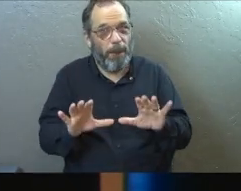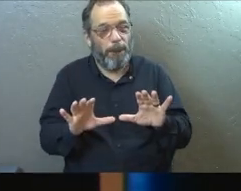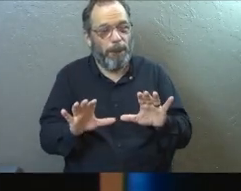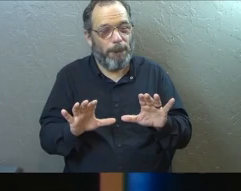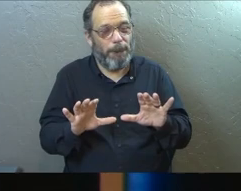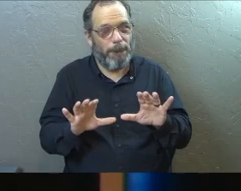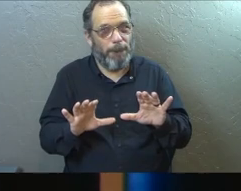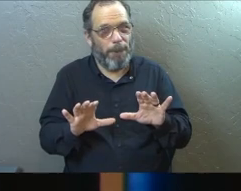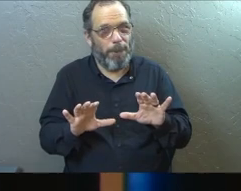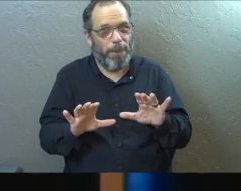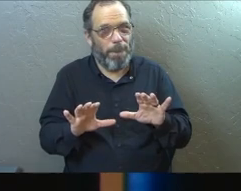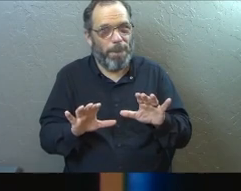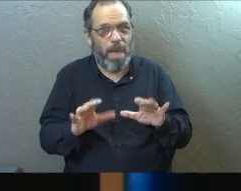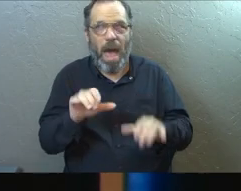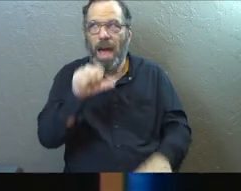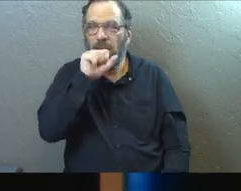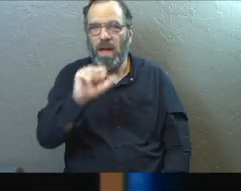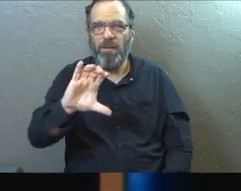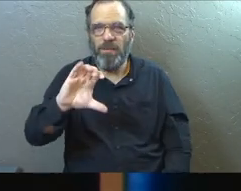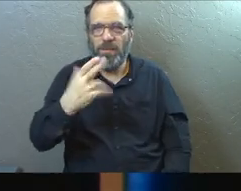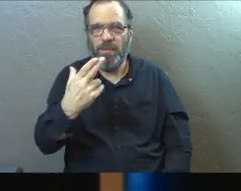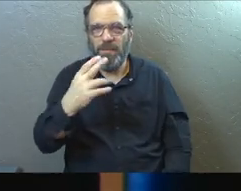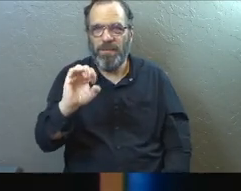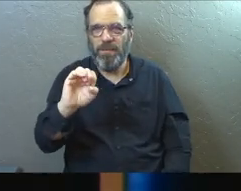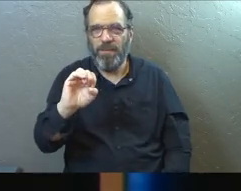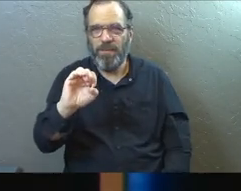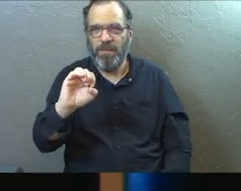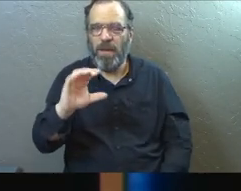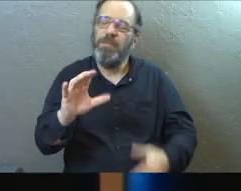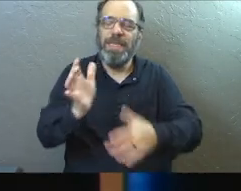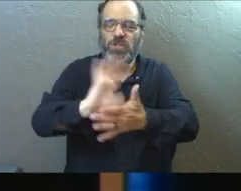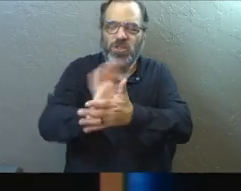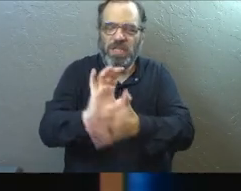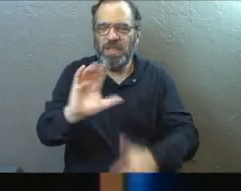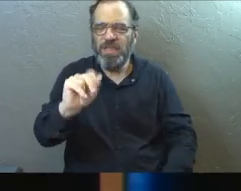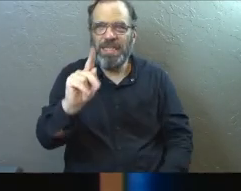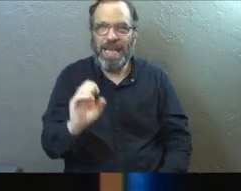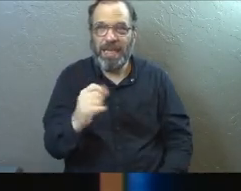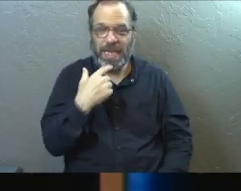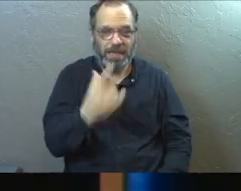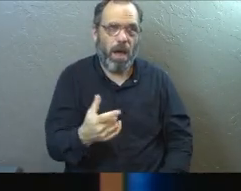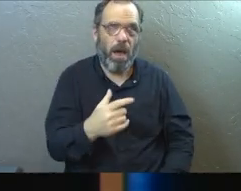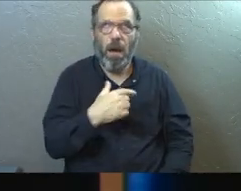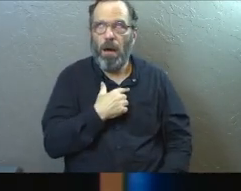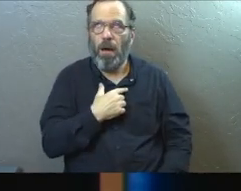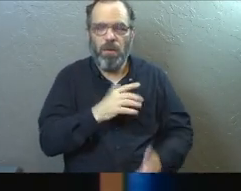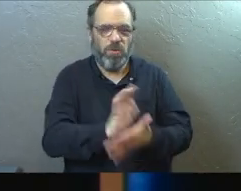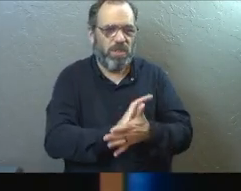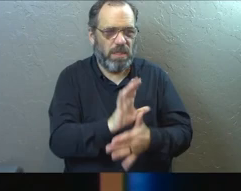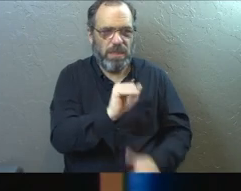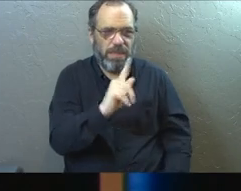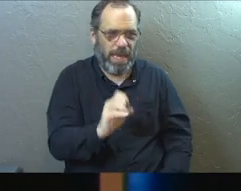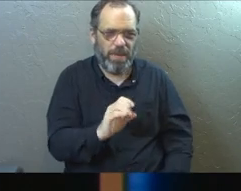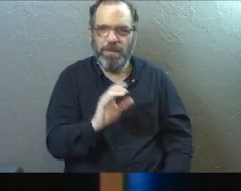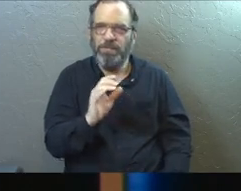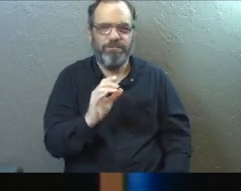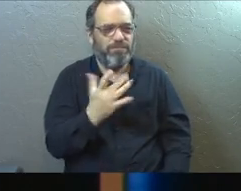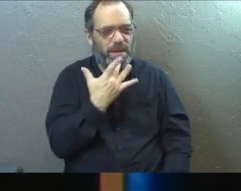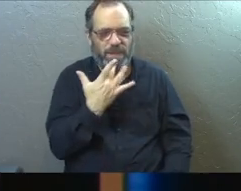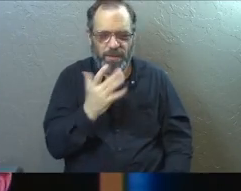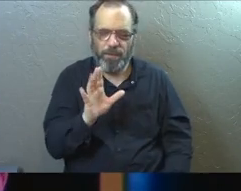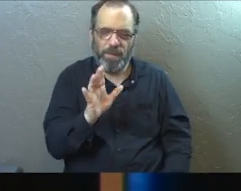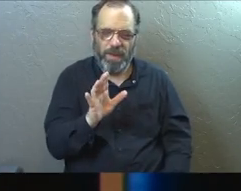I love cheesecake. I'll just say that. And I told Sarah that very early on. I'm like, cheesecake's my favorite cake. And so